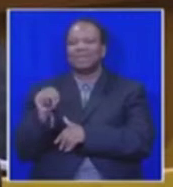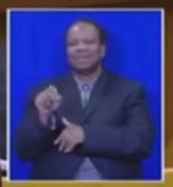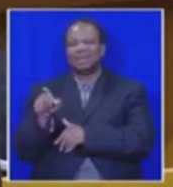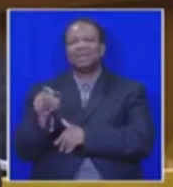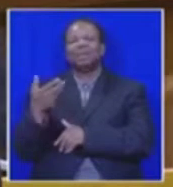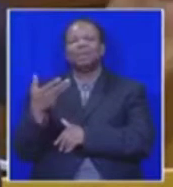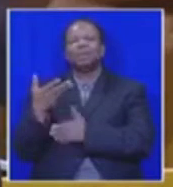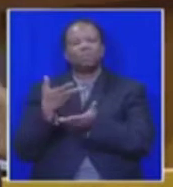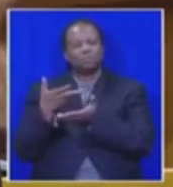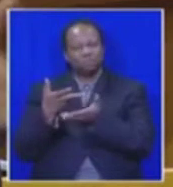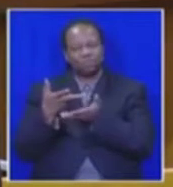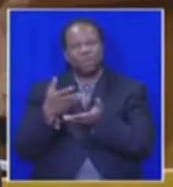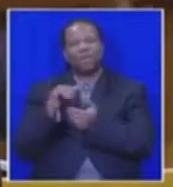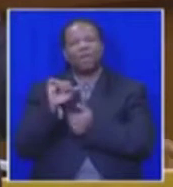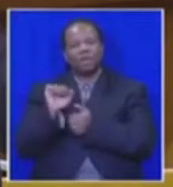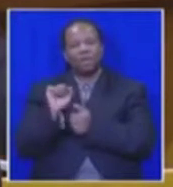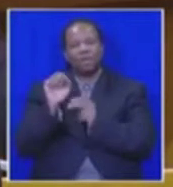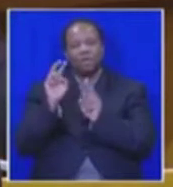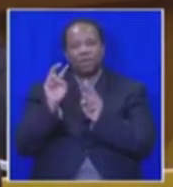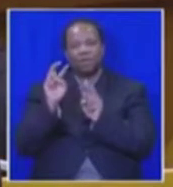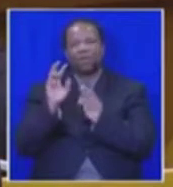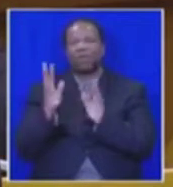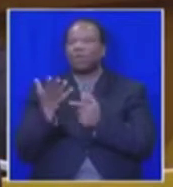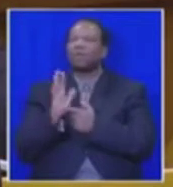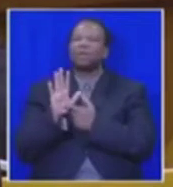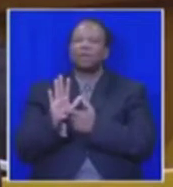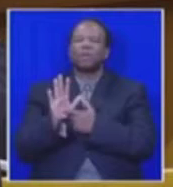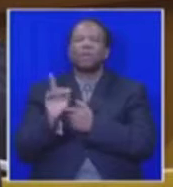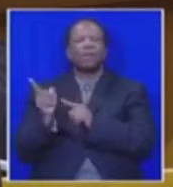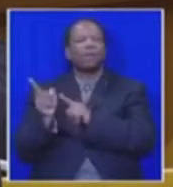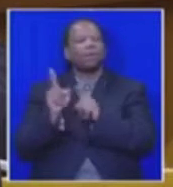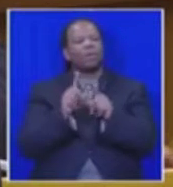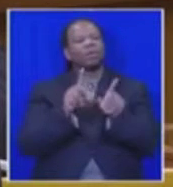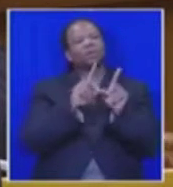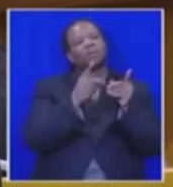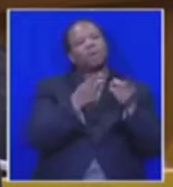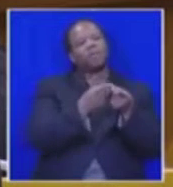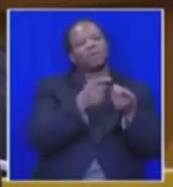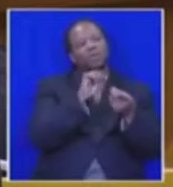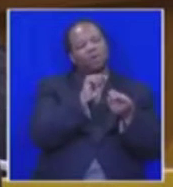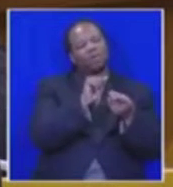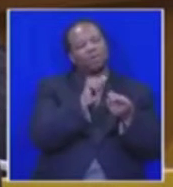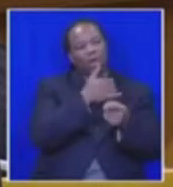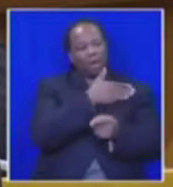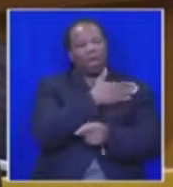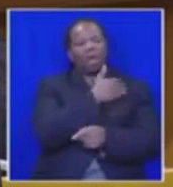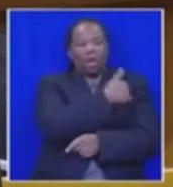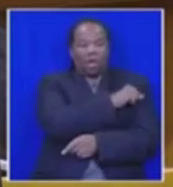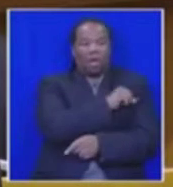was taken. I took it, for an example, with the department, and that matter has been looked at by the department.